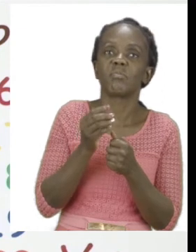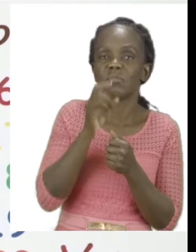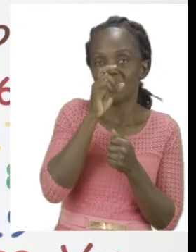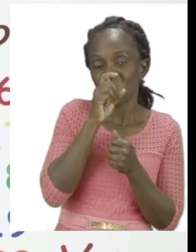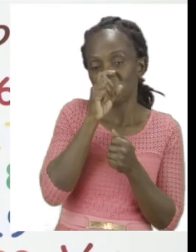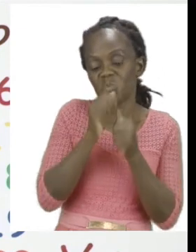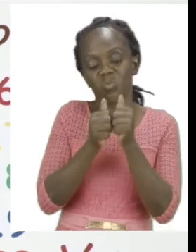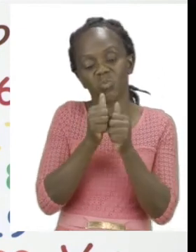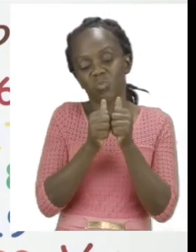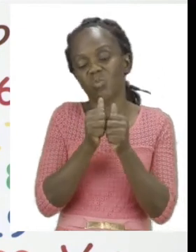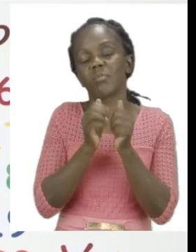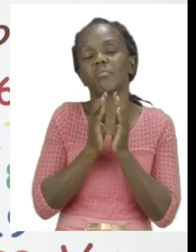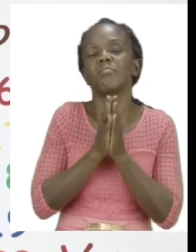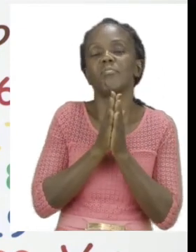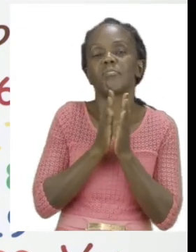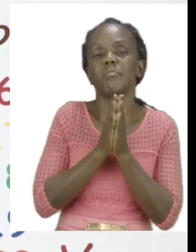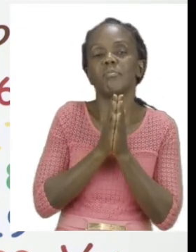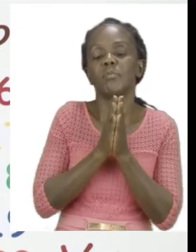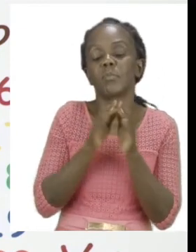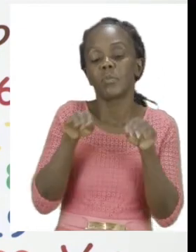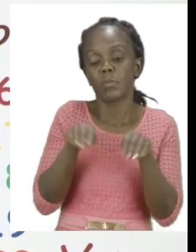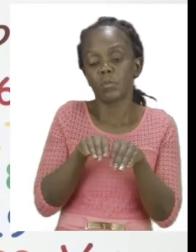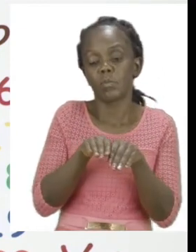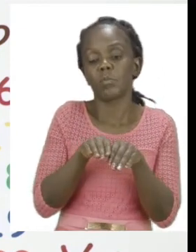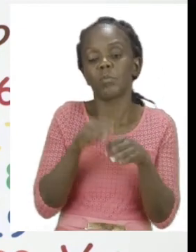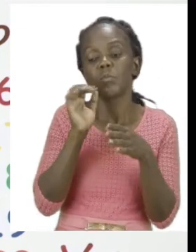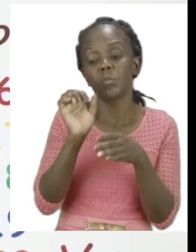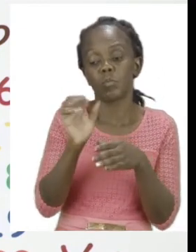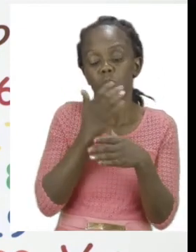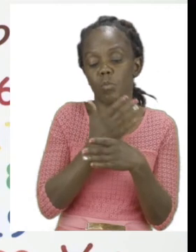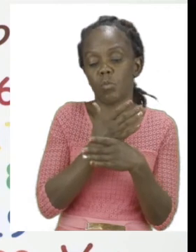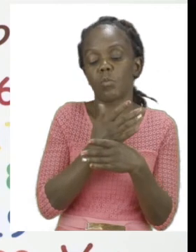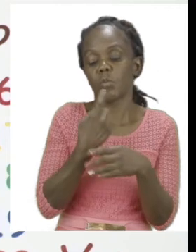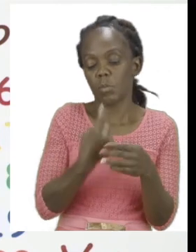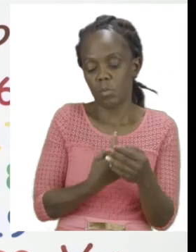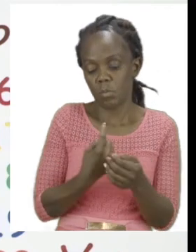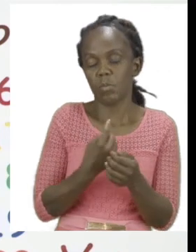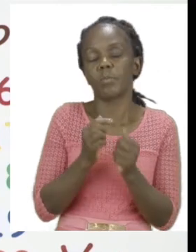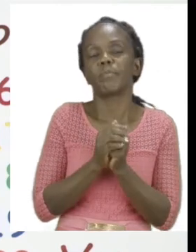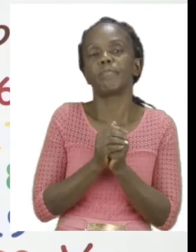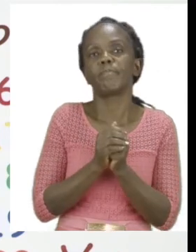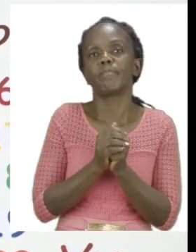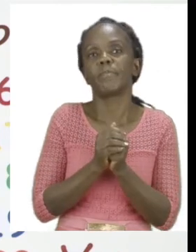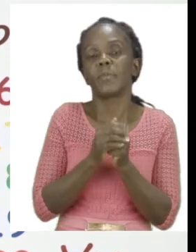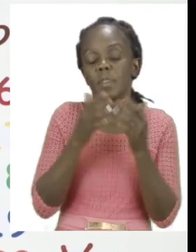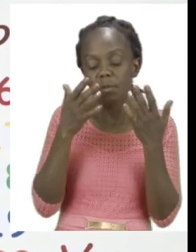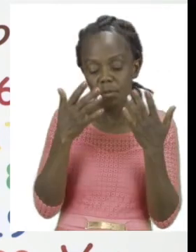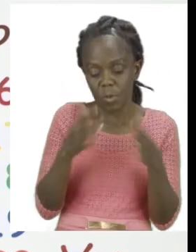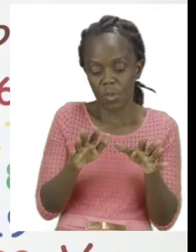by yourself. So now that we are done with our exercise, let us